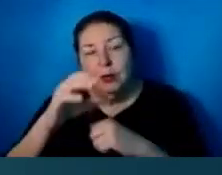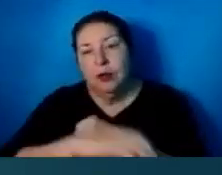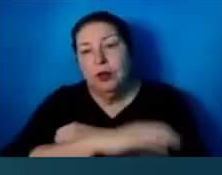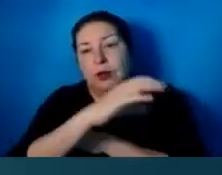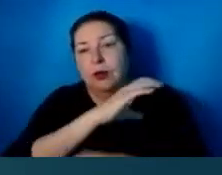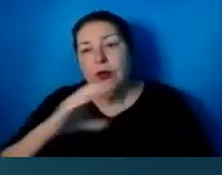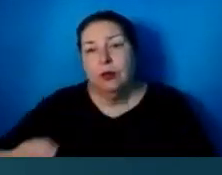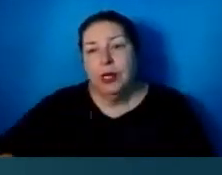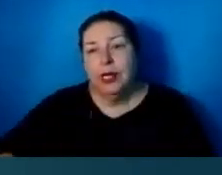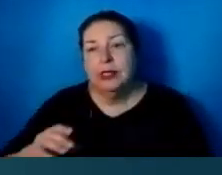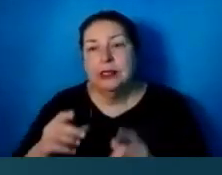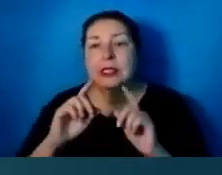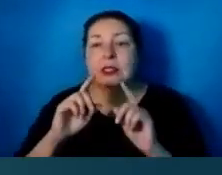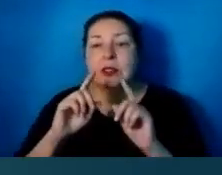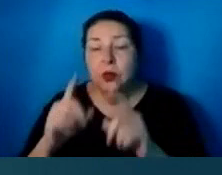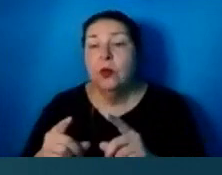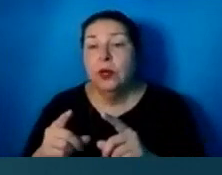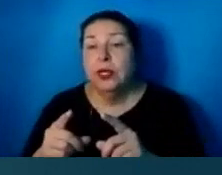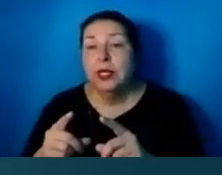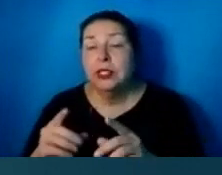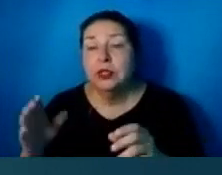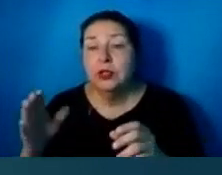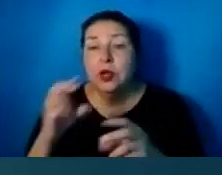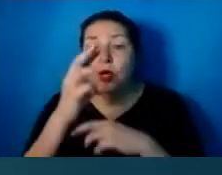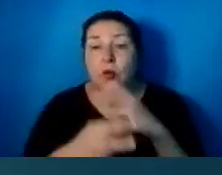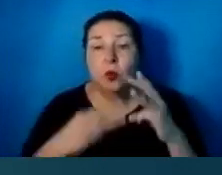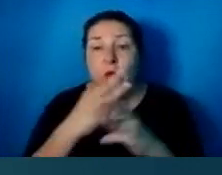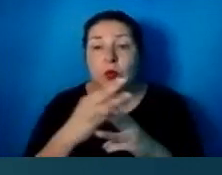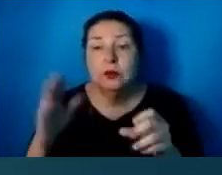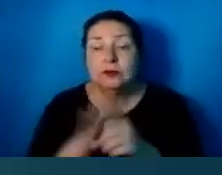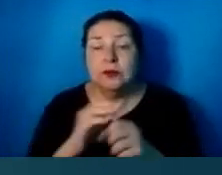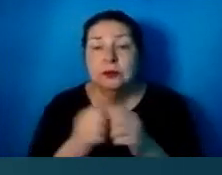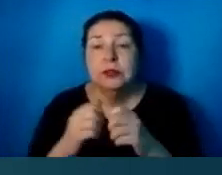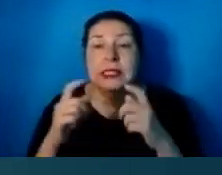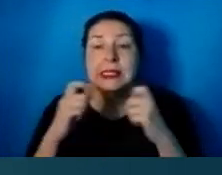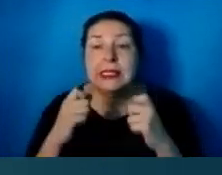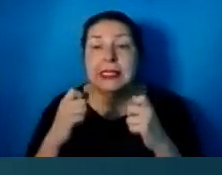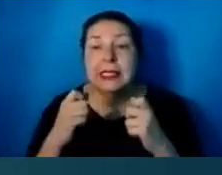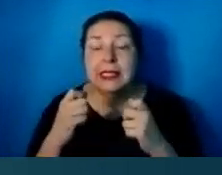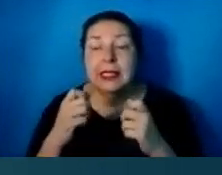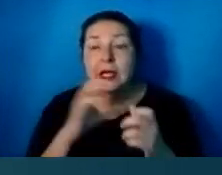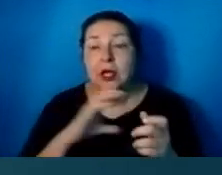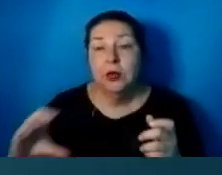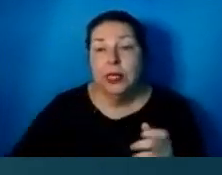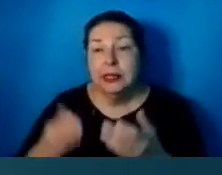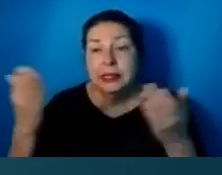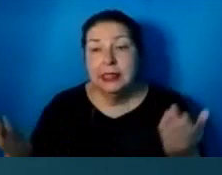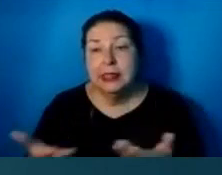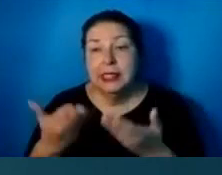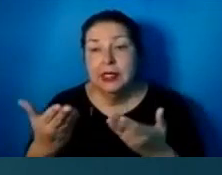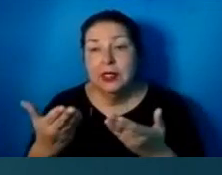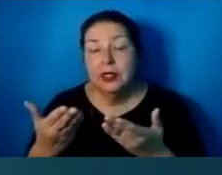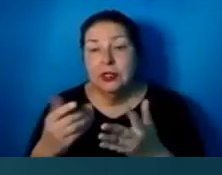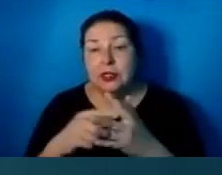into a sin-filled world. He is here to begin his mission of rescue